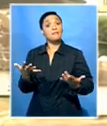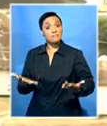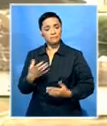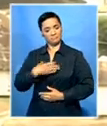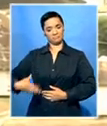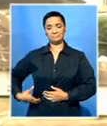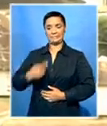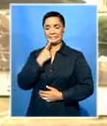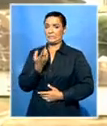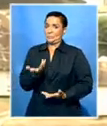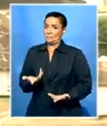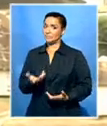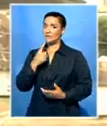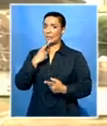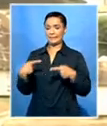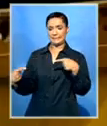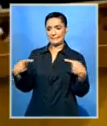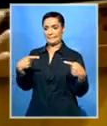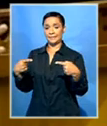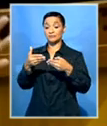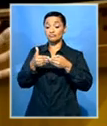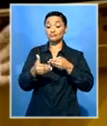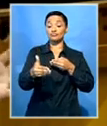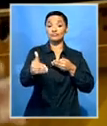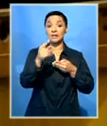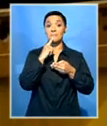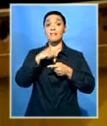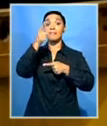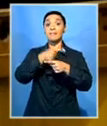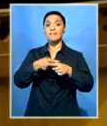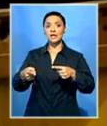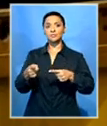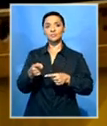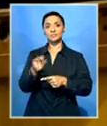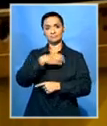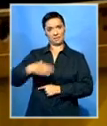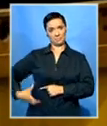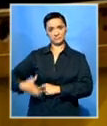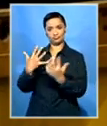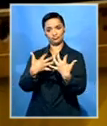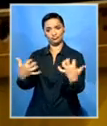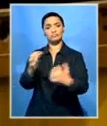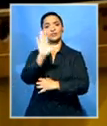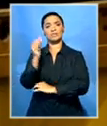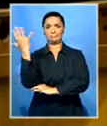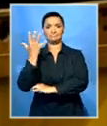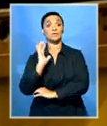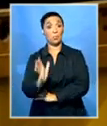President's proposal will lessen tensions ahead of the State of the Nation Address next week. Aldrin St-Pierre, SABC News,